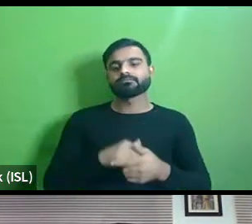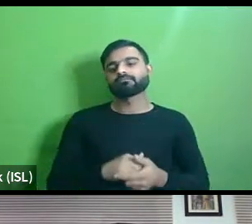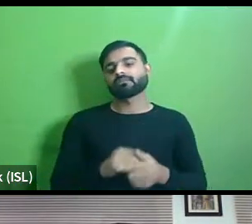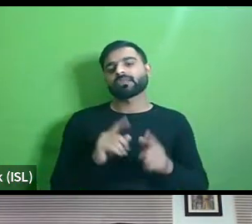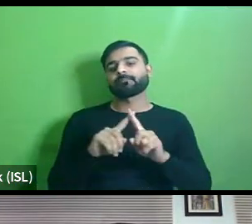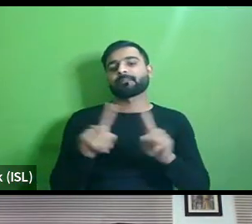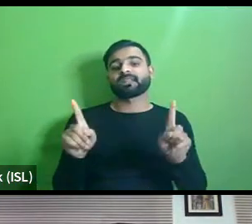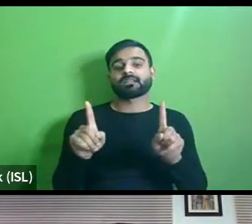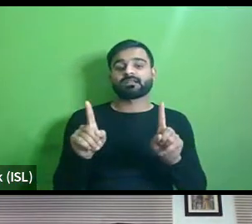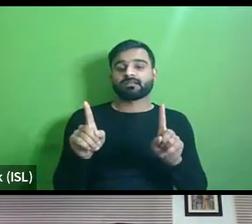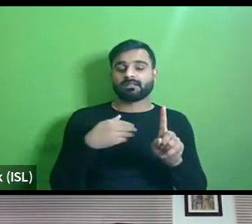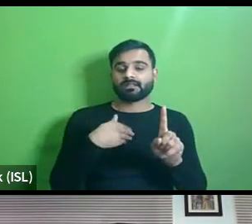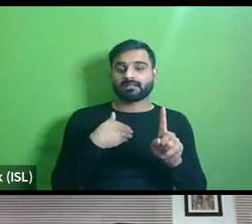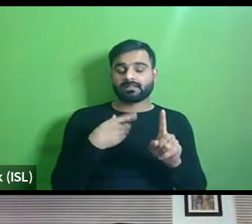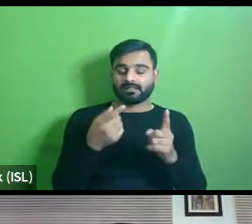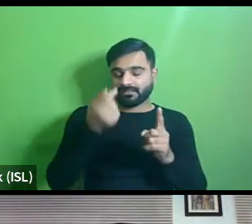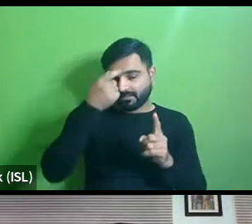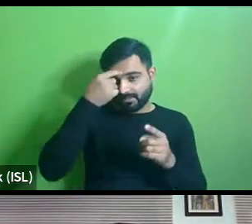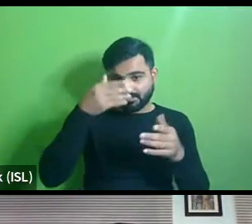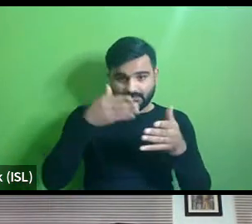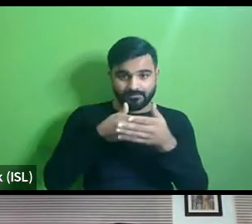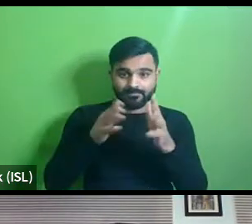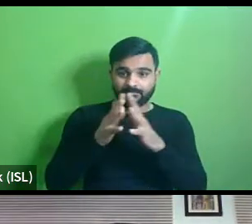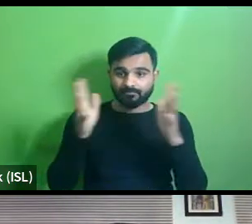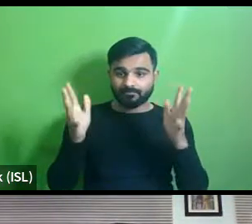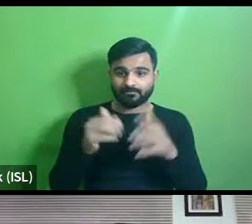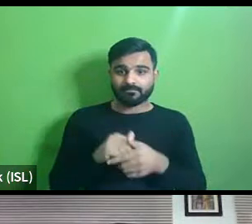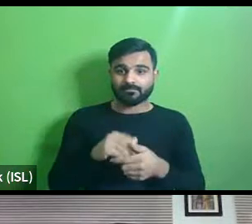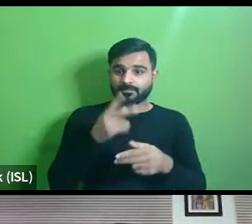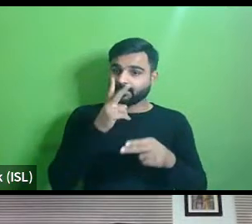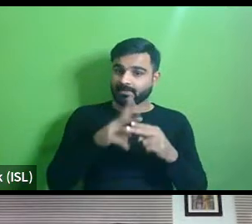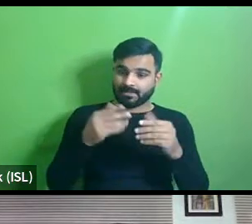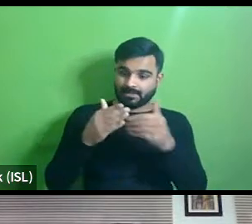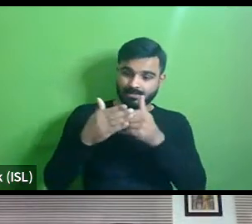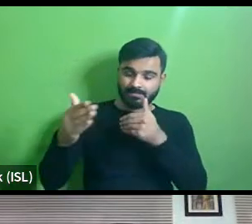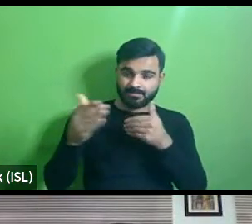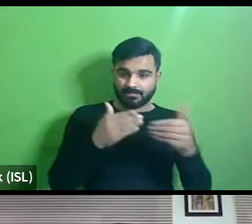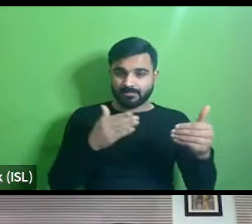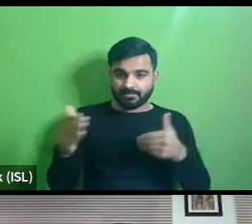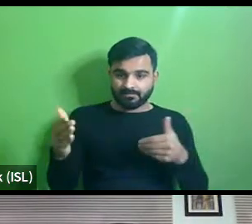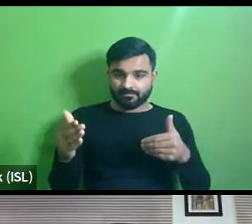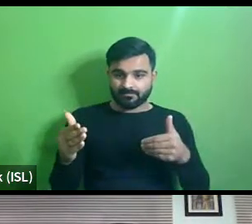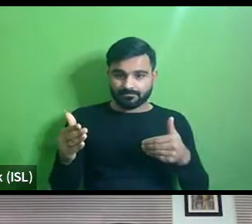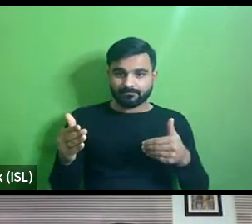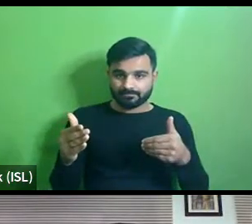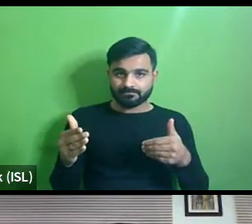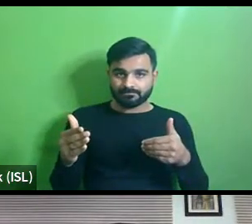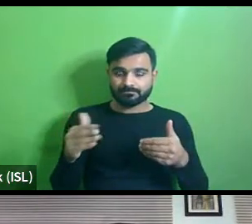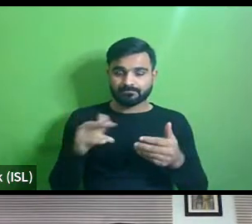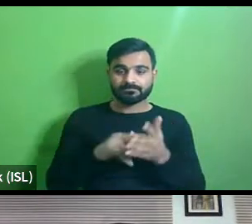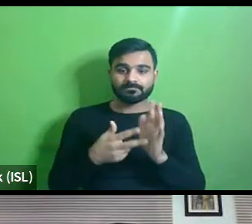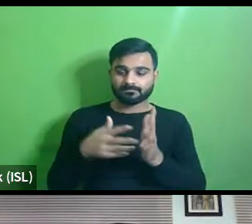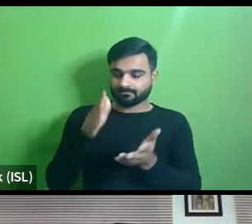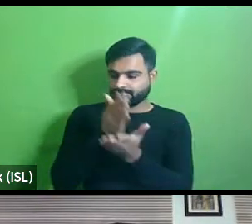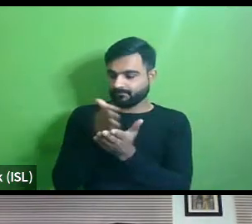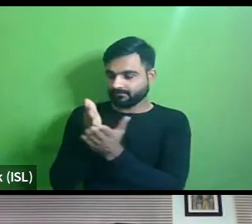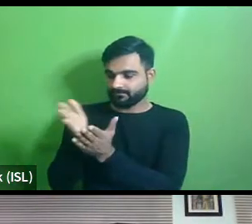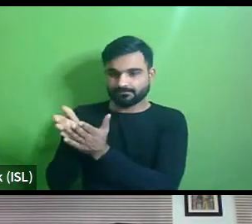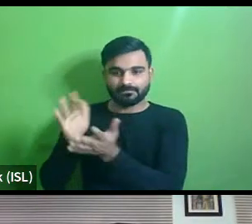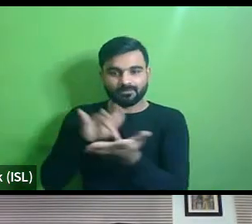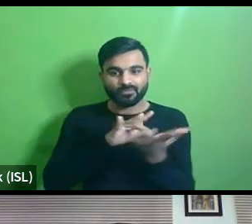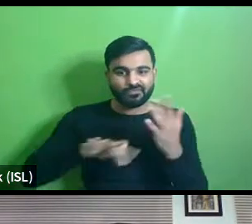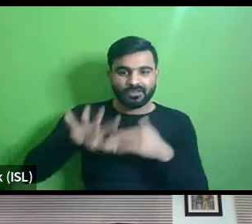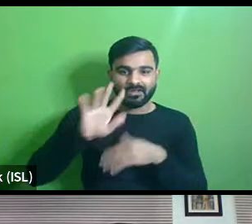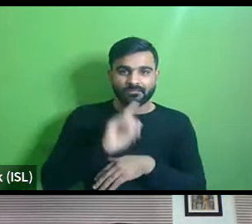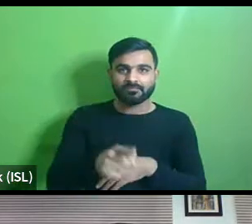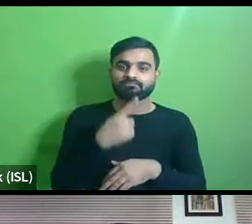uh the whole issue of uh you know the distance of these uh bullocks that we placed uh should be